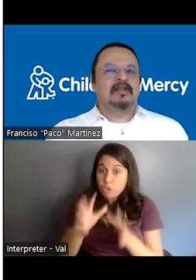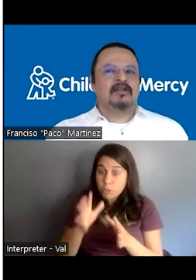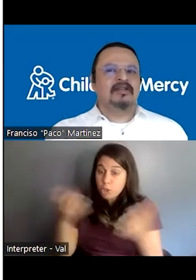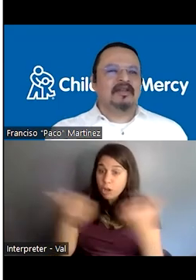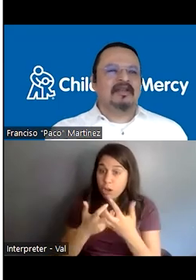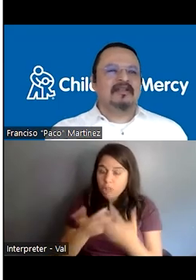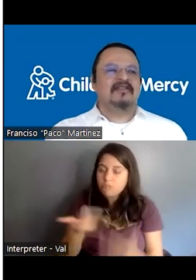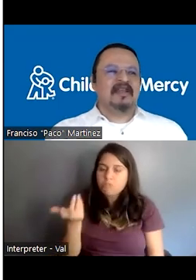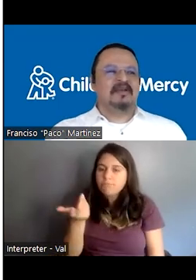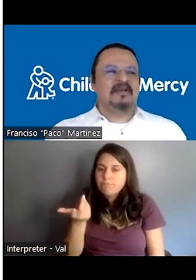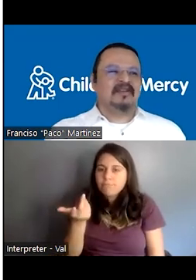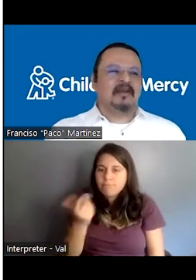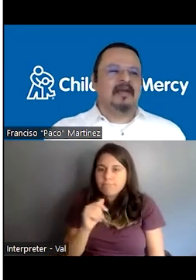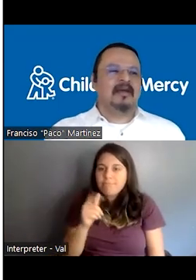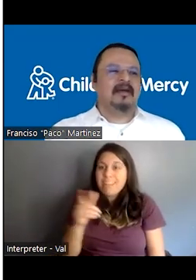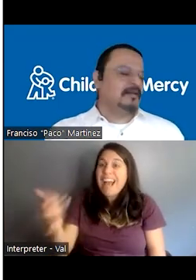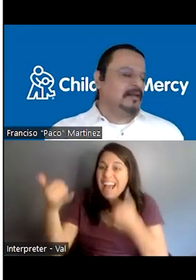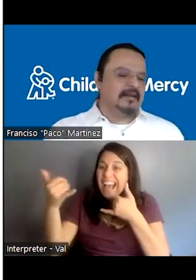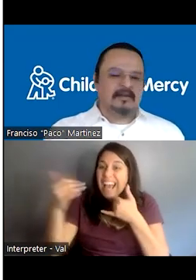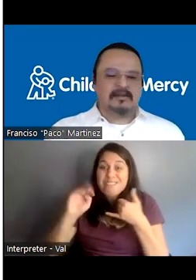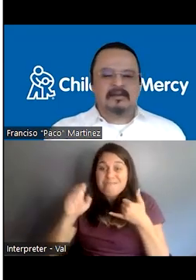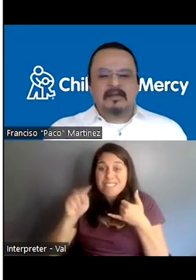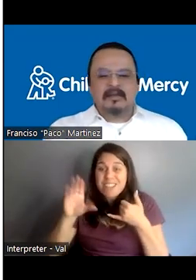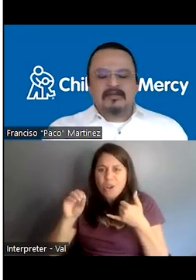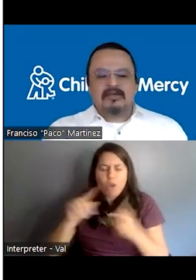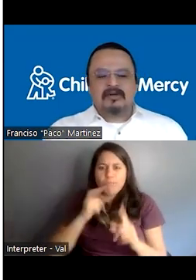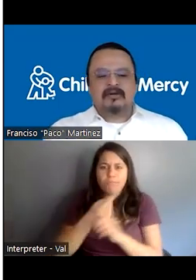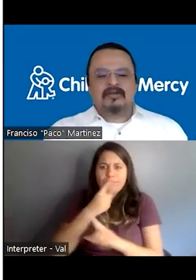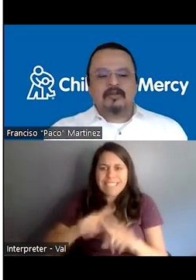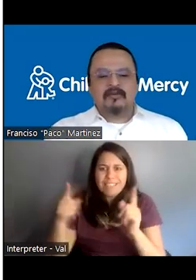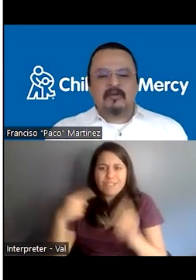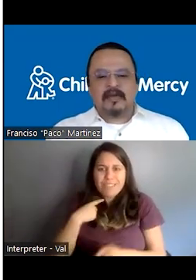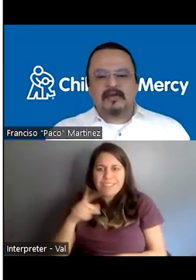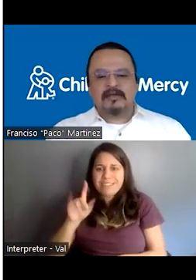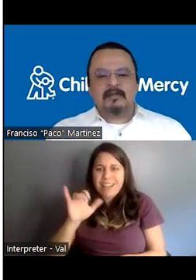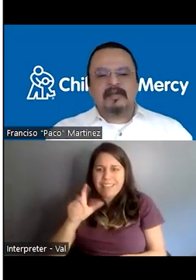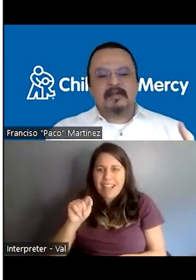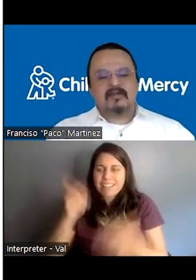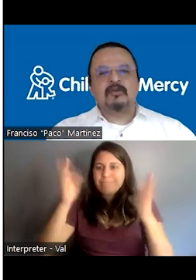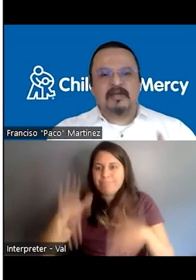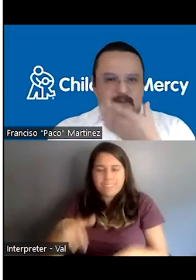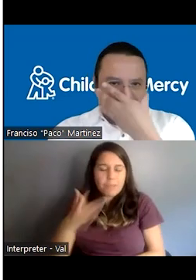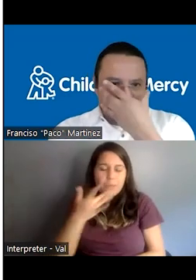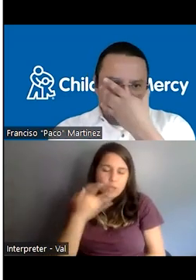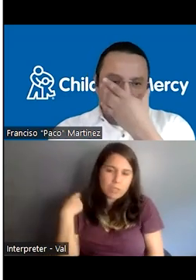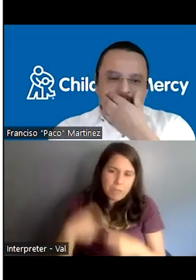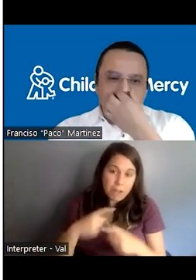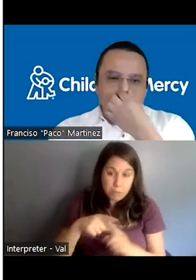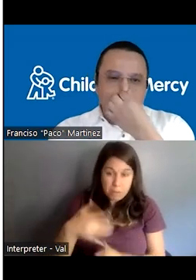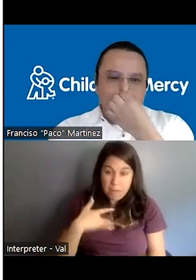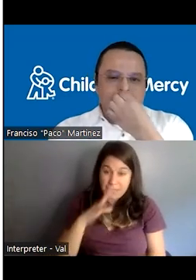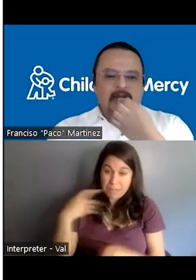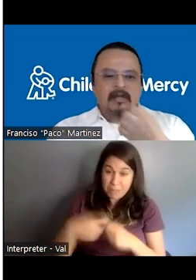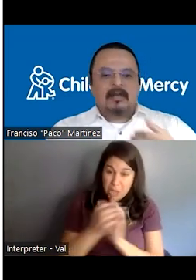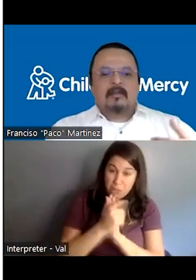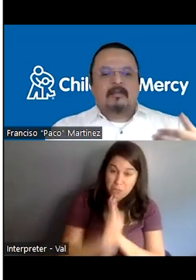usually not in the same, in the same, uh, dialect. So they prefer Spanish, but they don't speak Spanish very fluently.